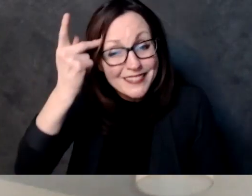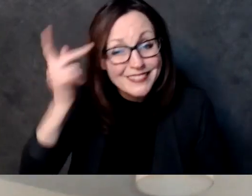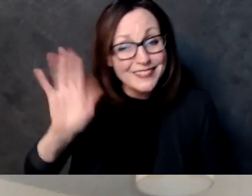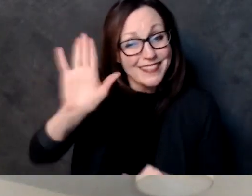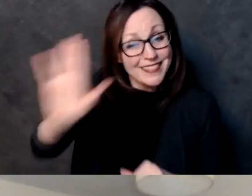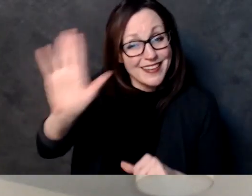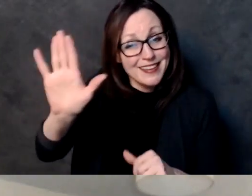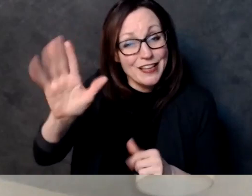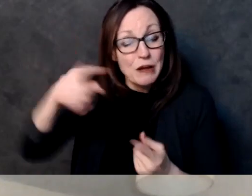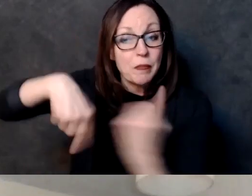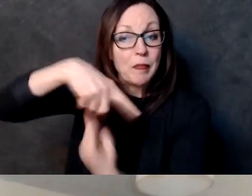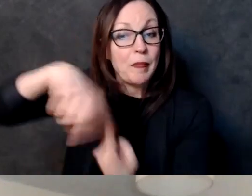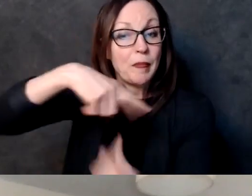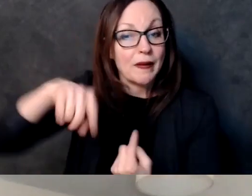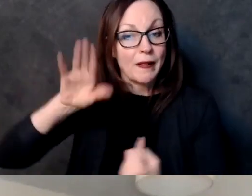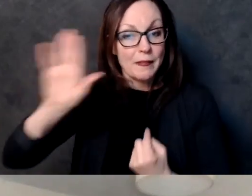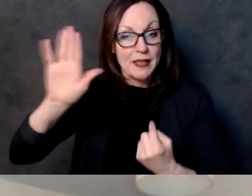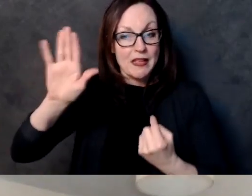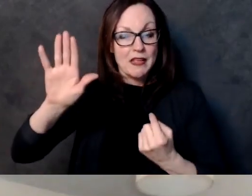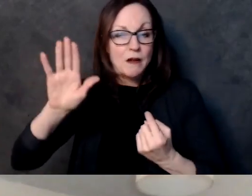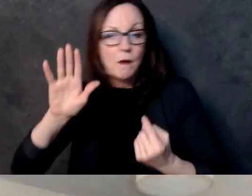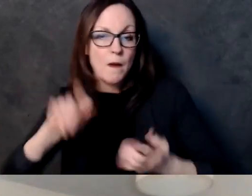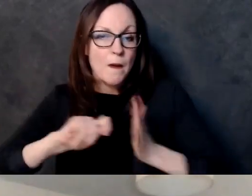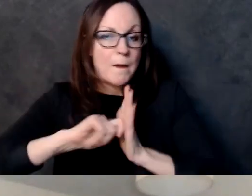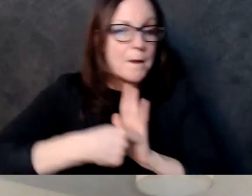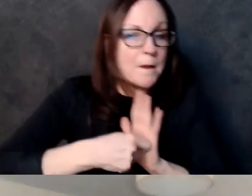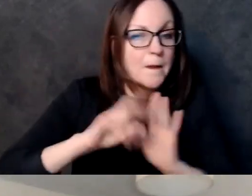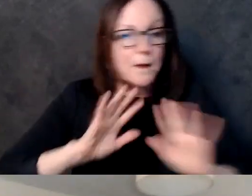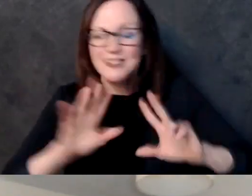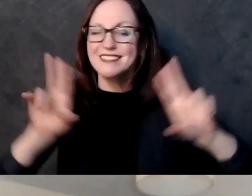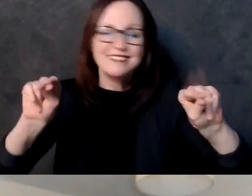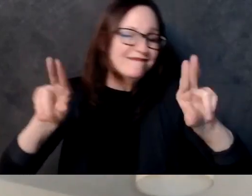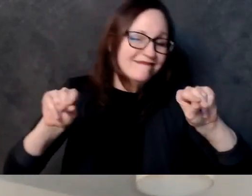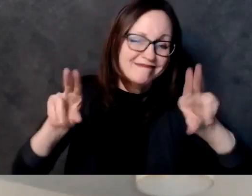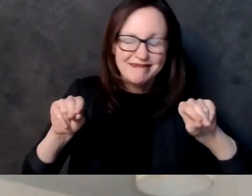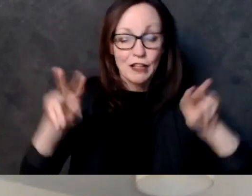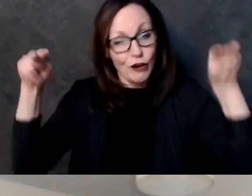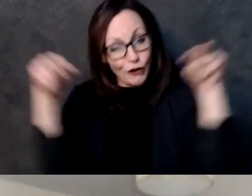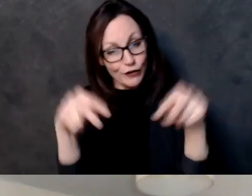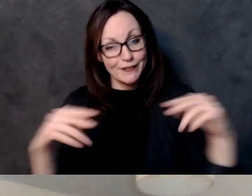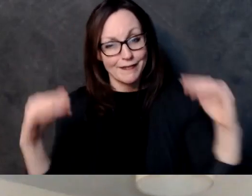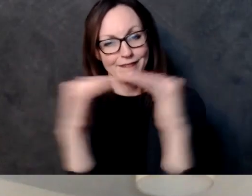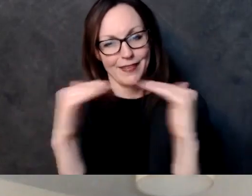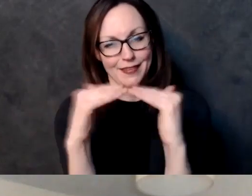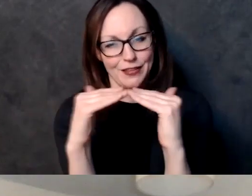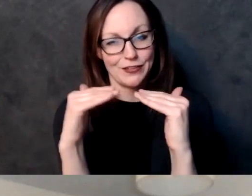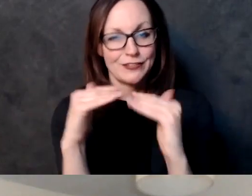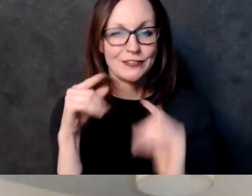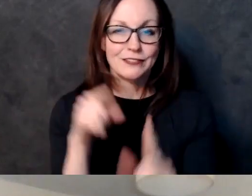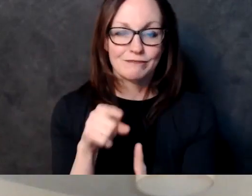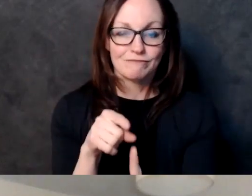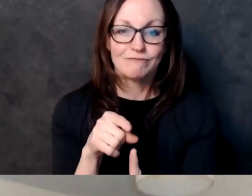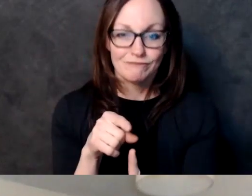believe and i know the representatives believe but frankly 82 percent of um folks in the state of wisconsin